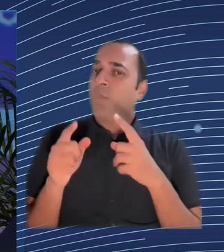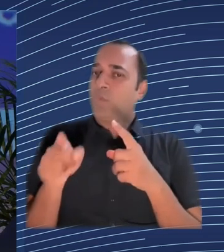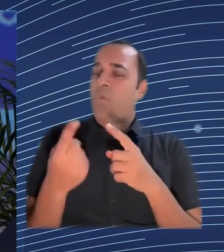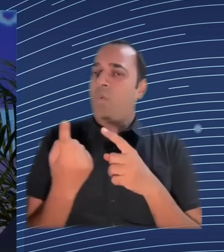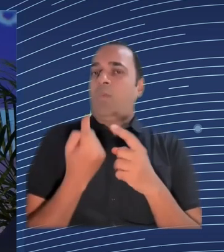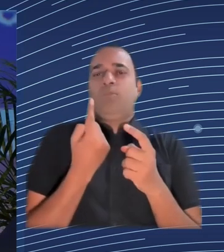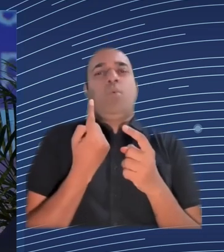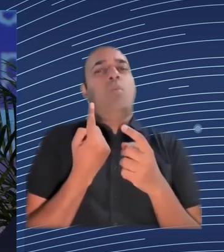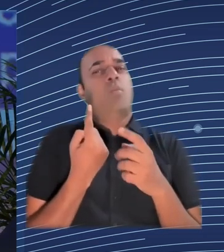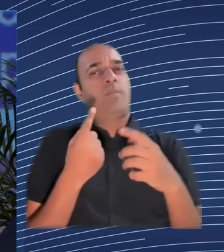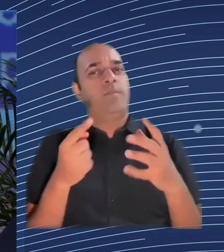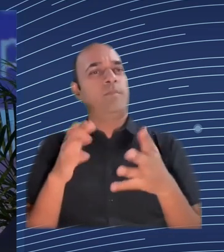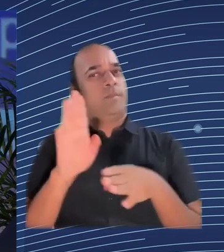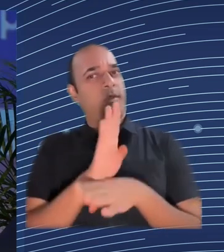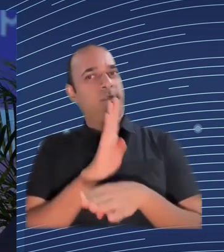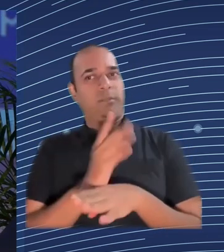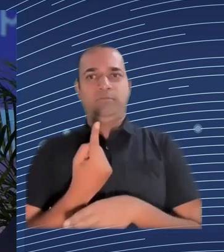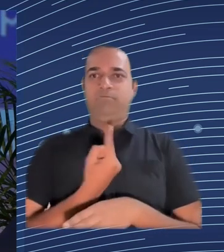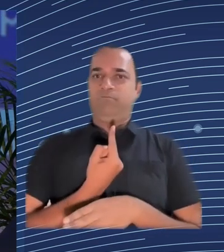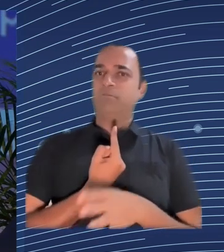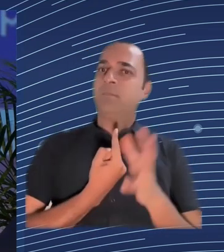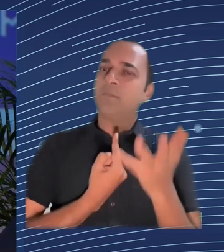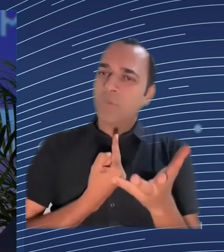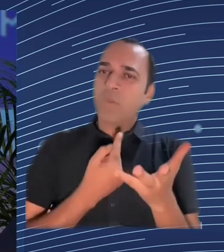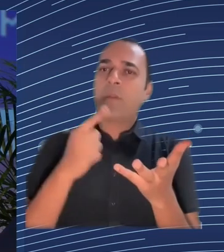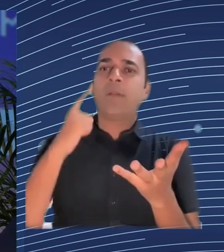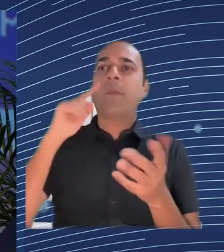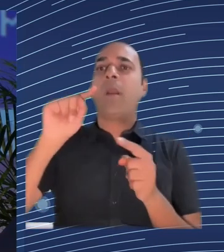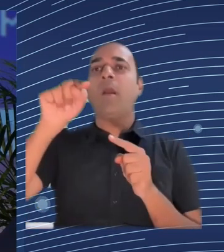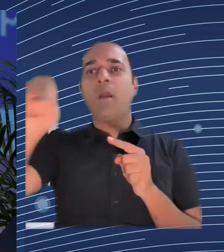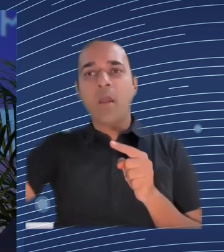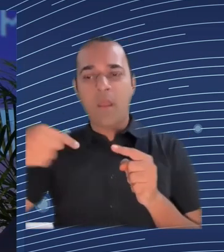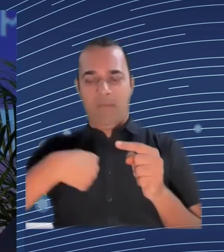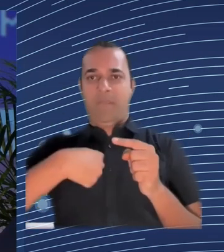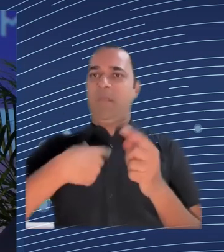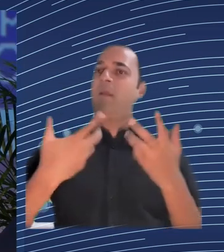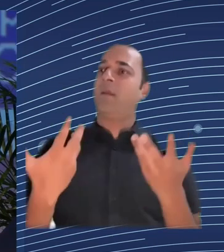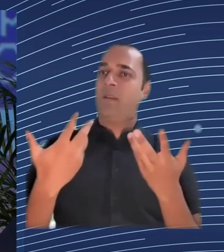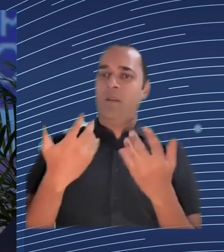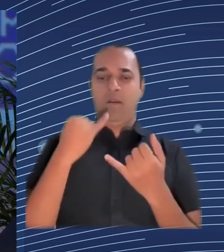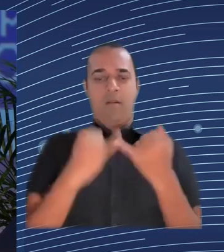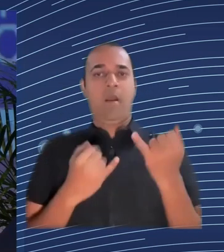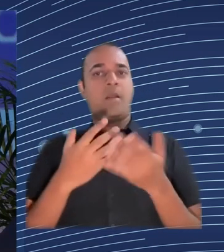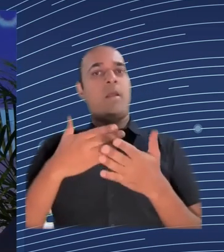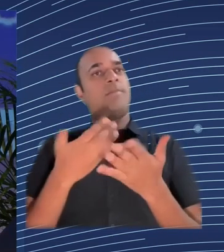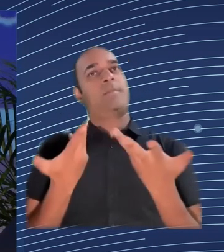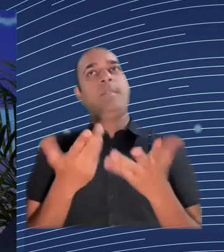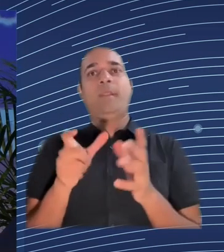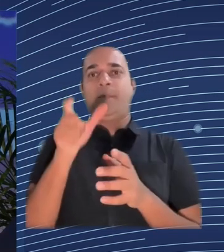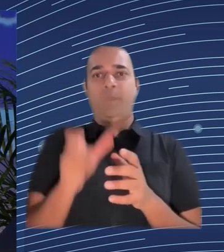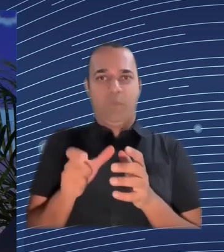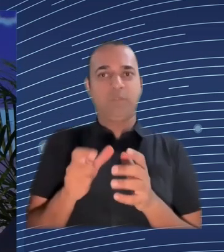is pay on the way up is it on the way down can we understand the working conditions the reality of them